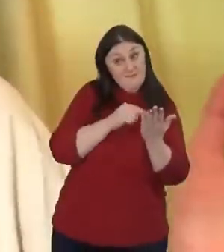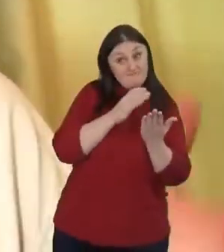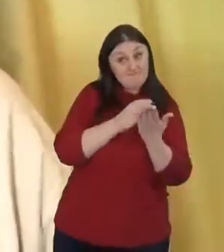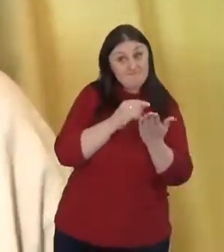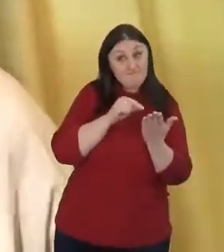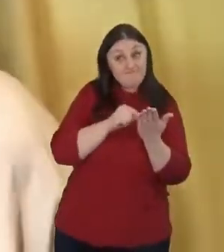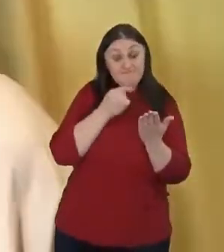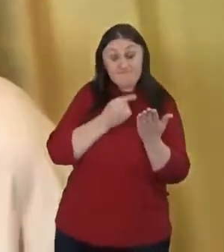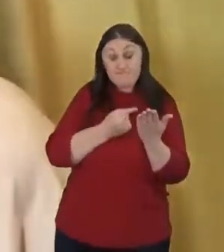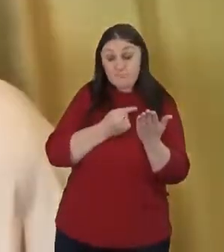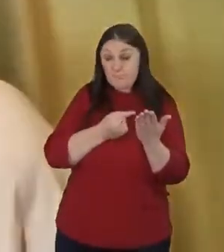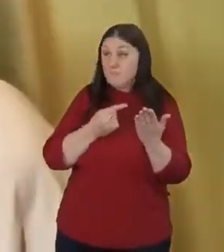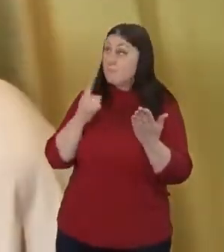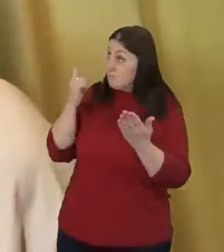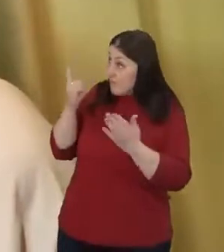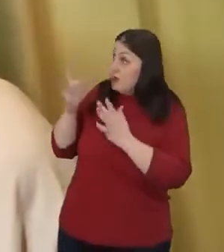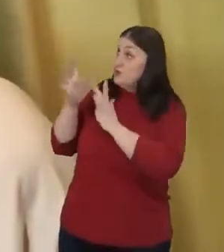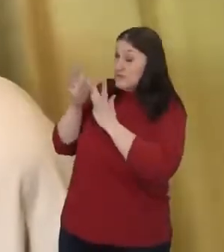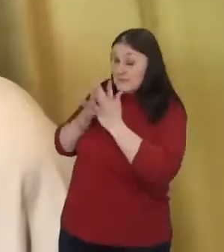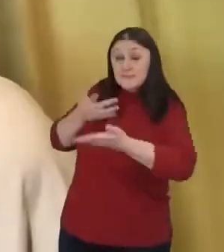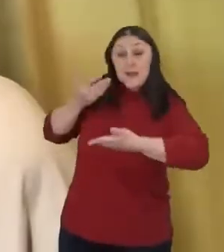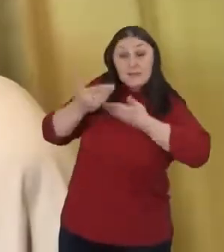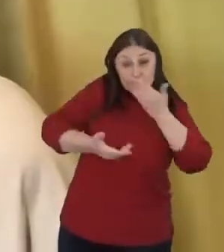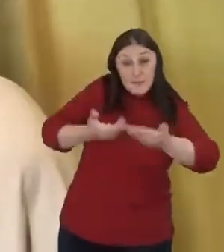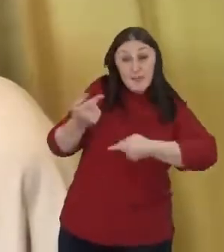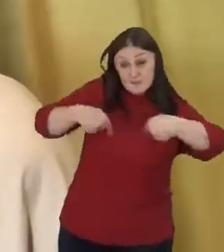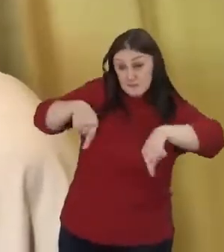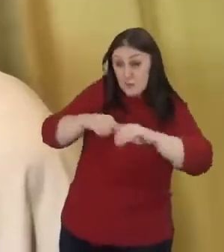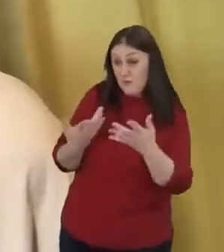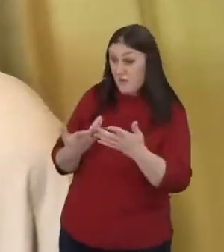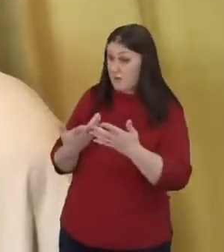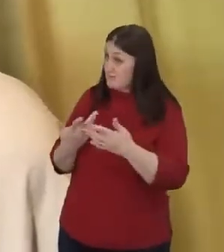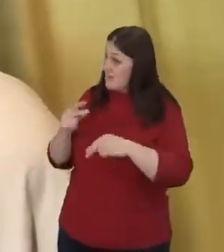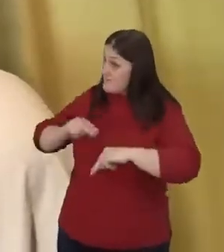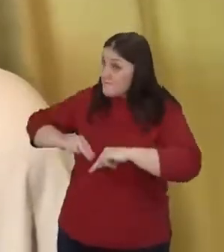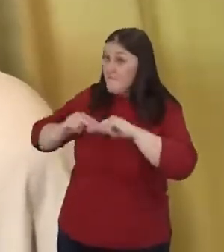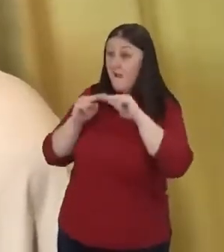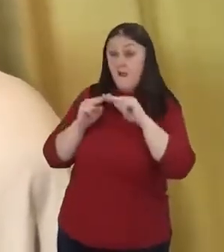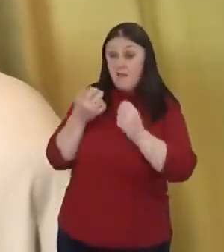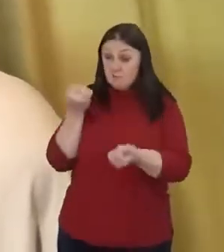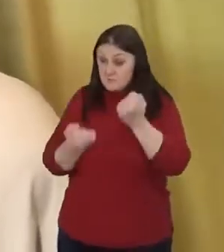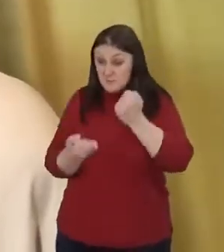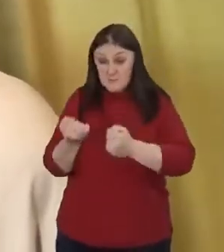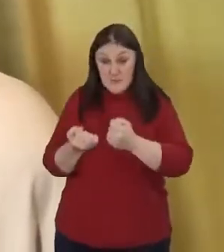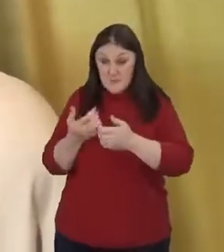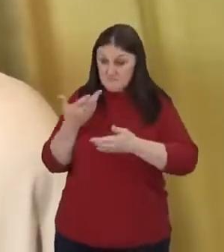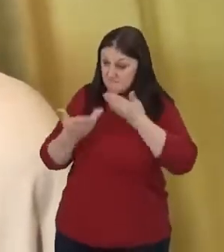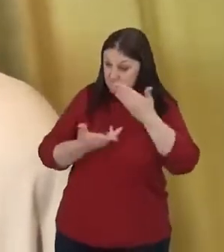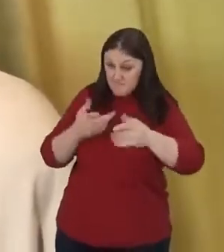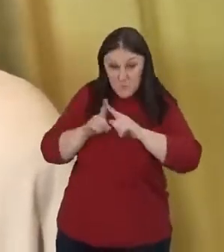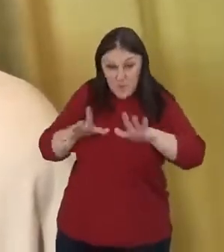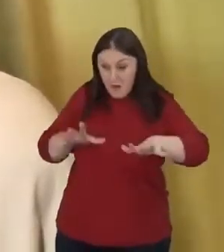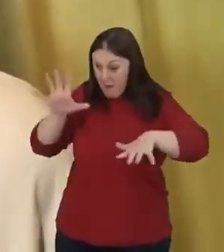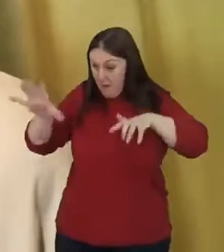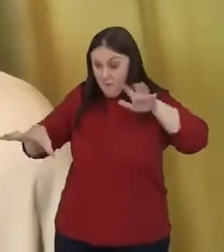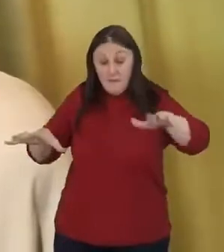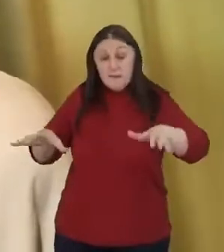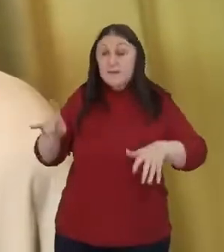final account of the judgment, and he says that, you know, we are going to be judged